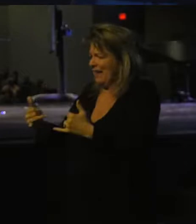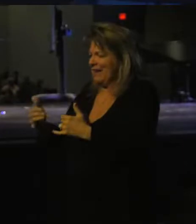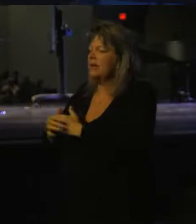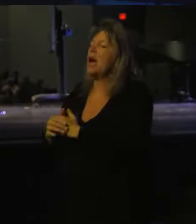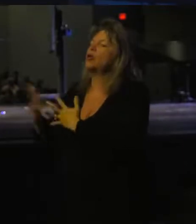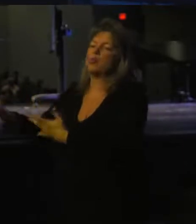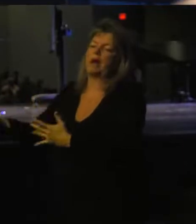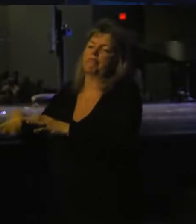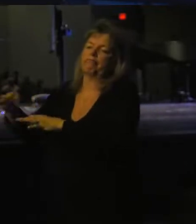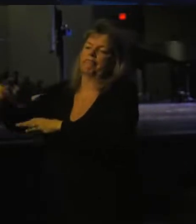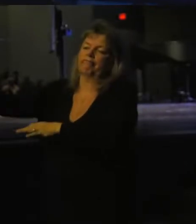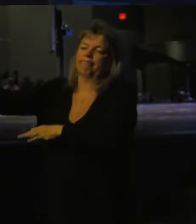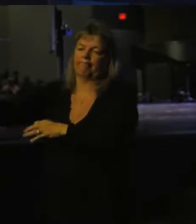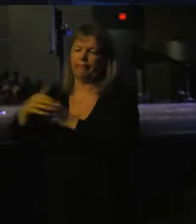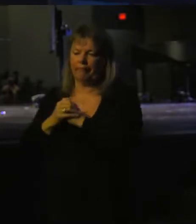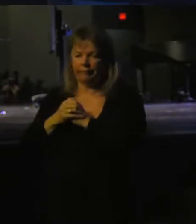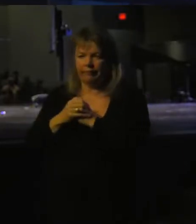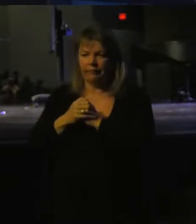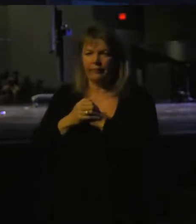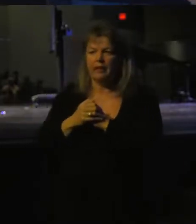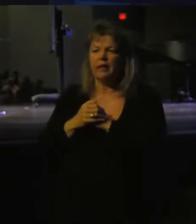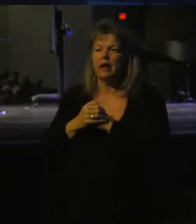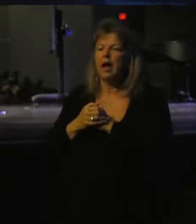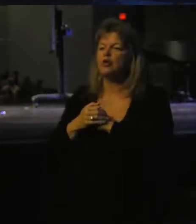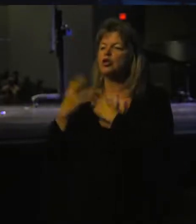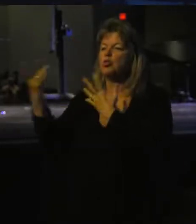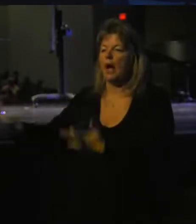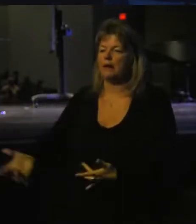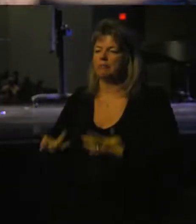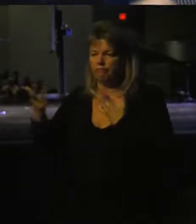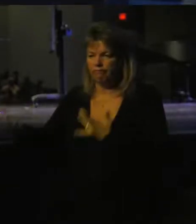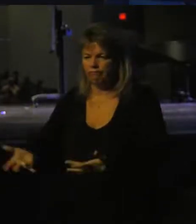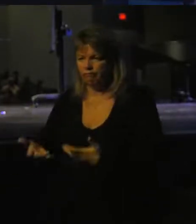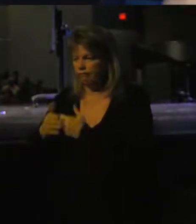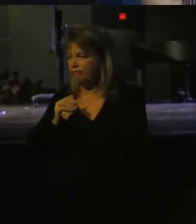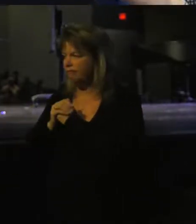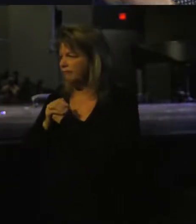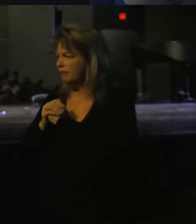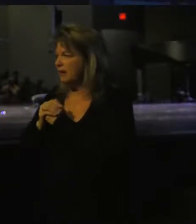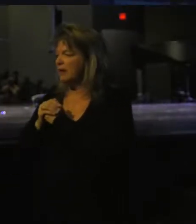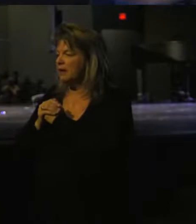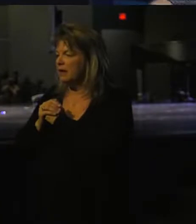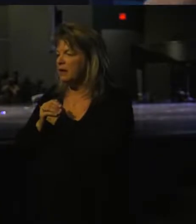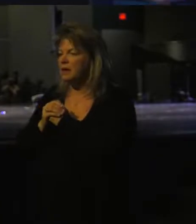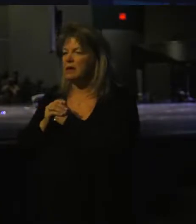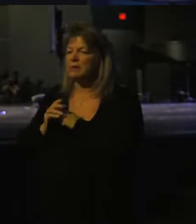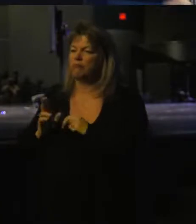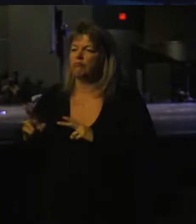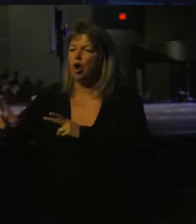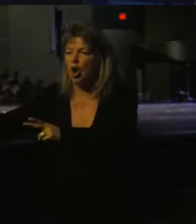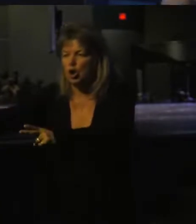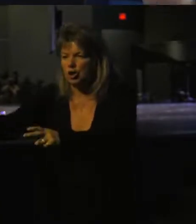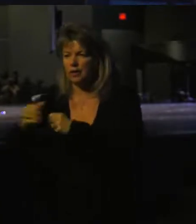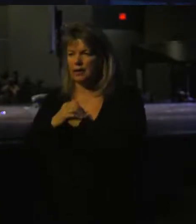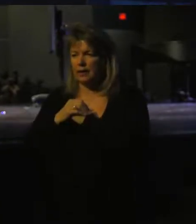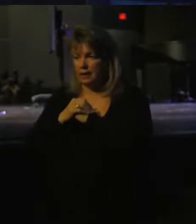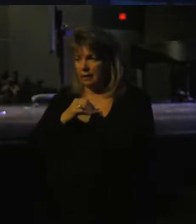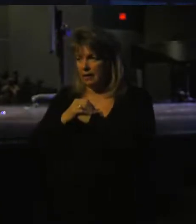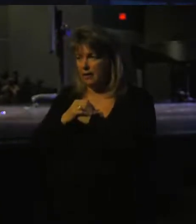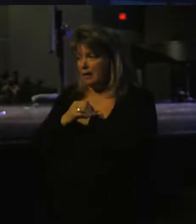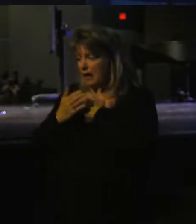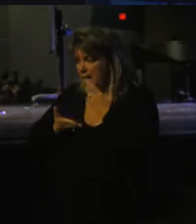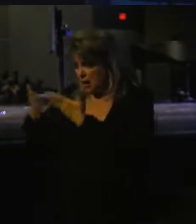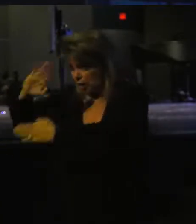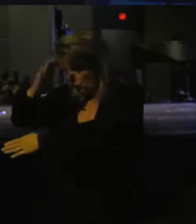I'll wait. I'll just wait. There's compelling urgency as he says, take your